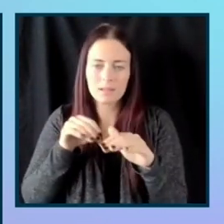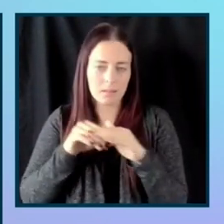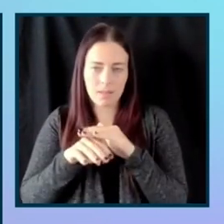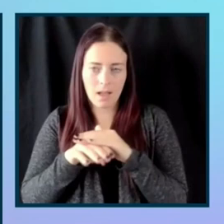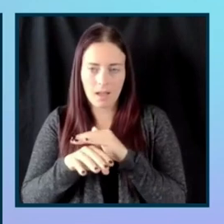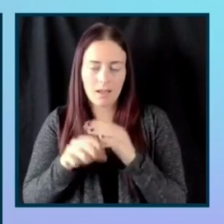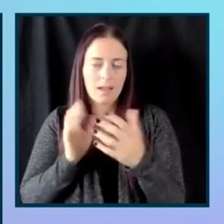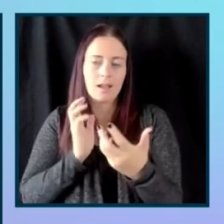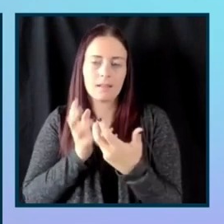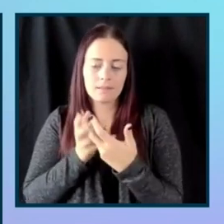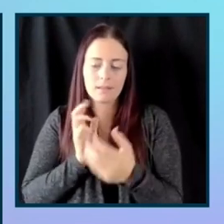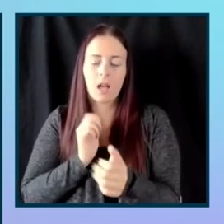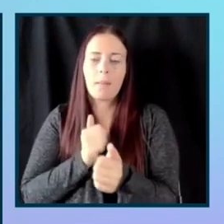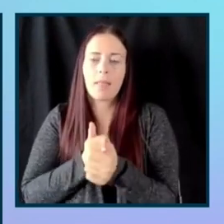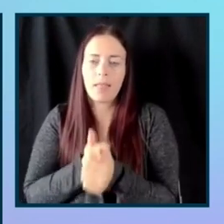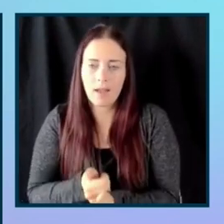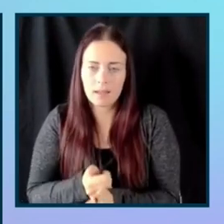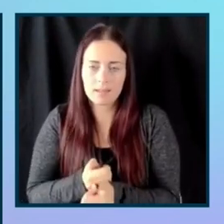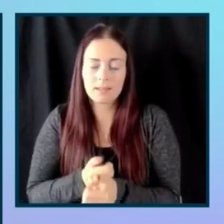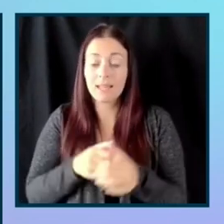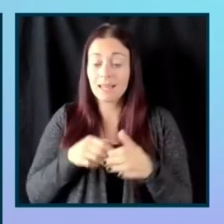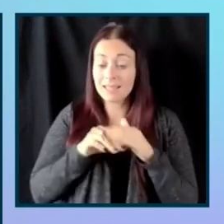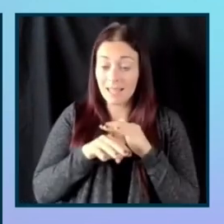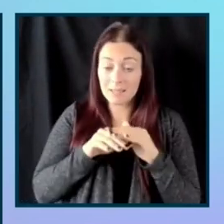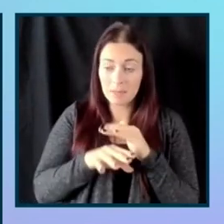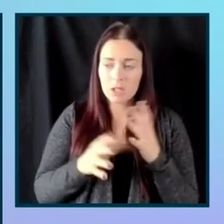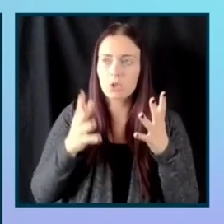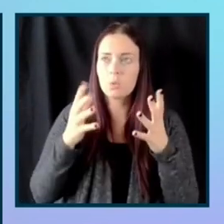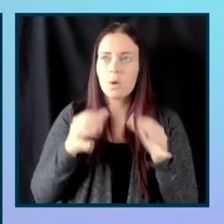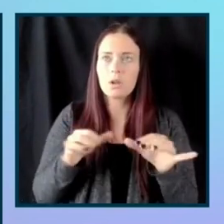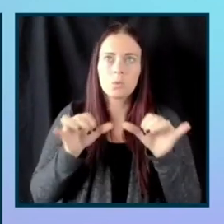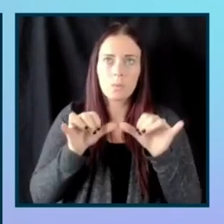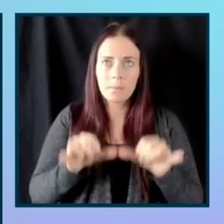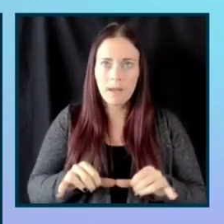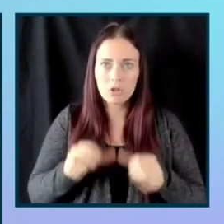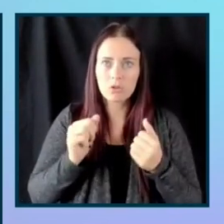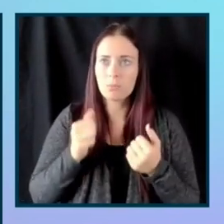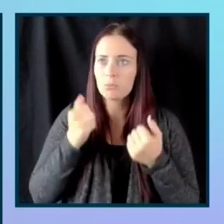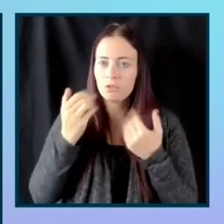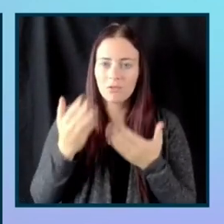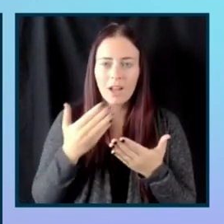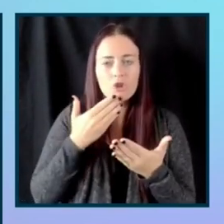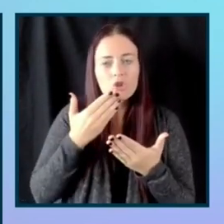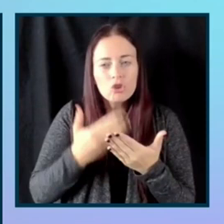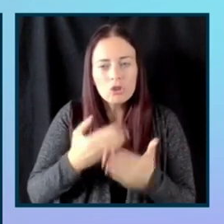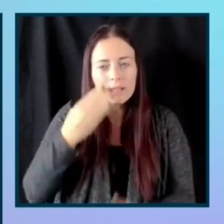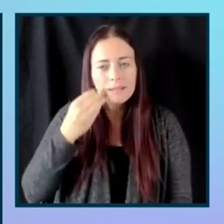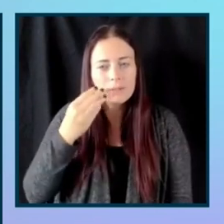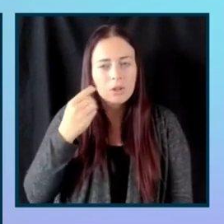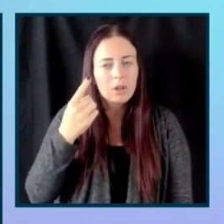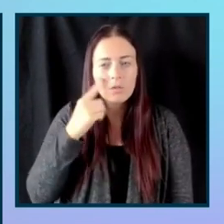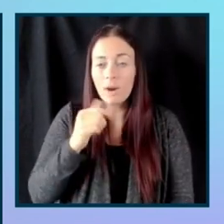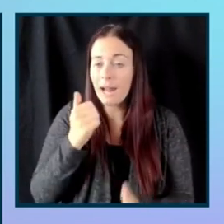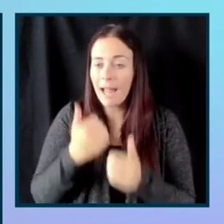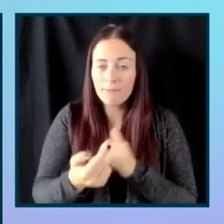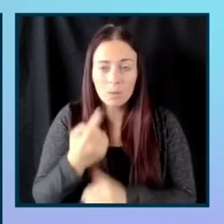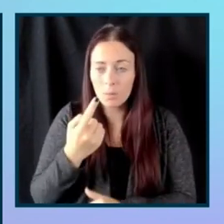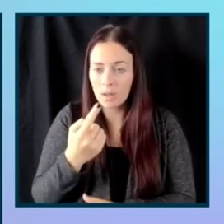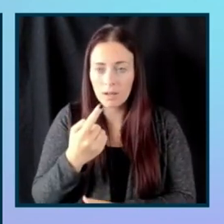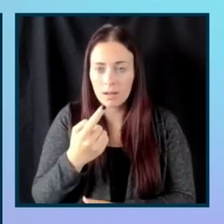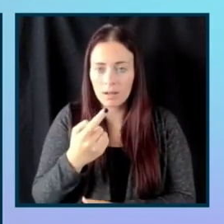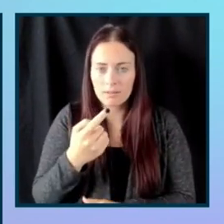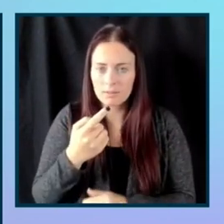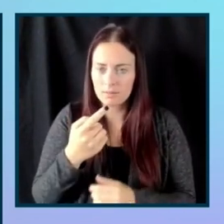is about measuring or providing a good experience for everybody. So there's not been a lot of